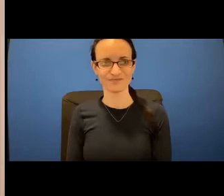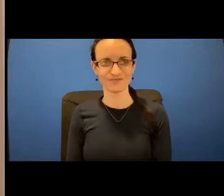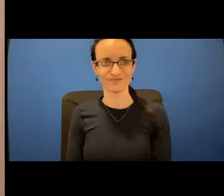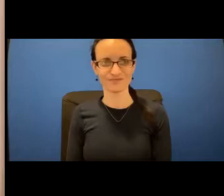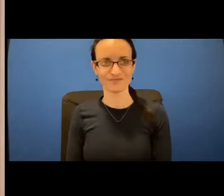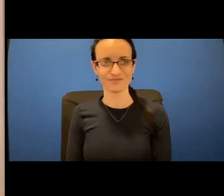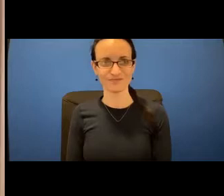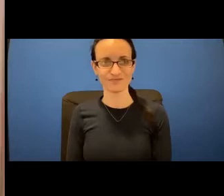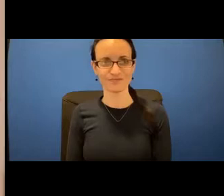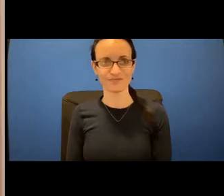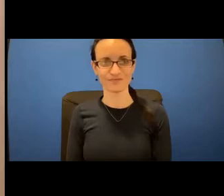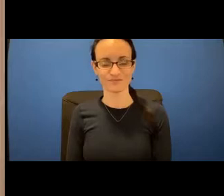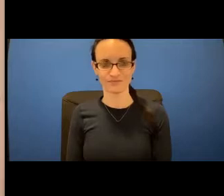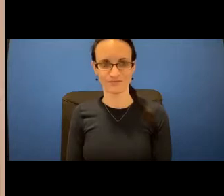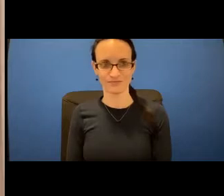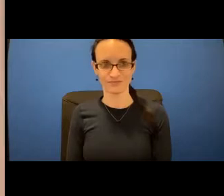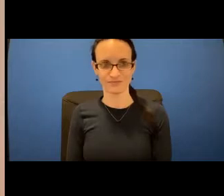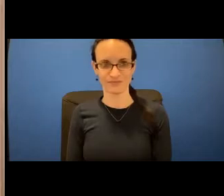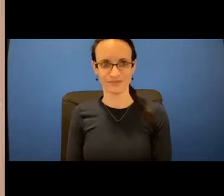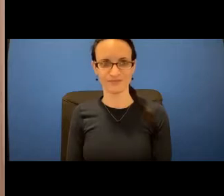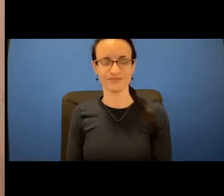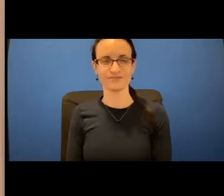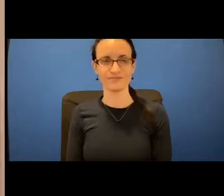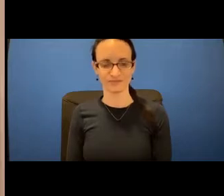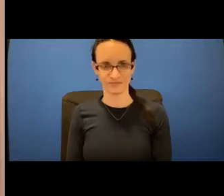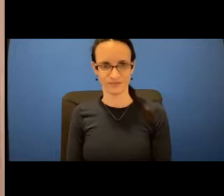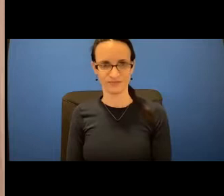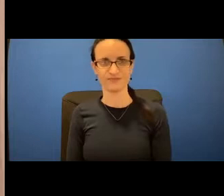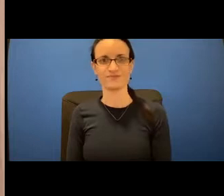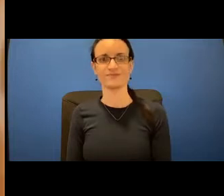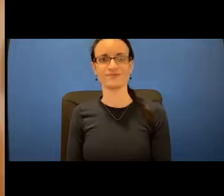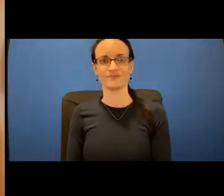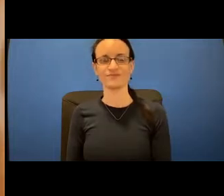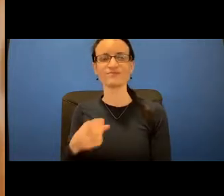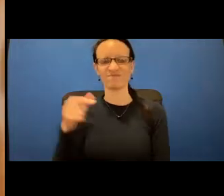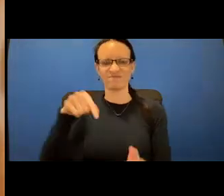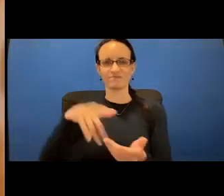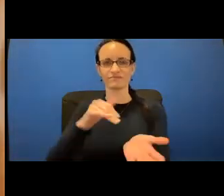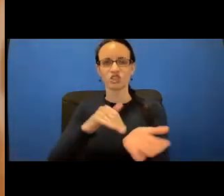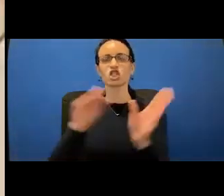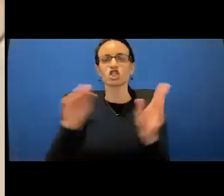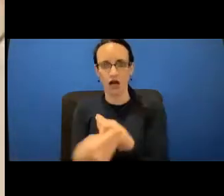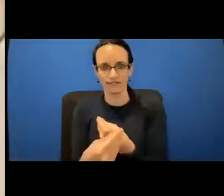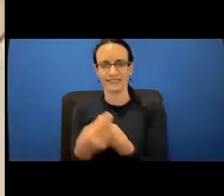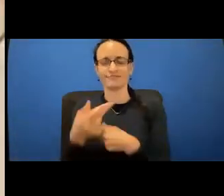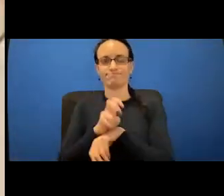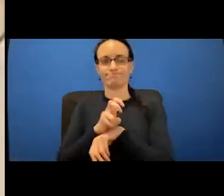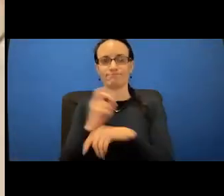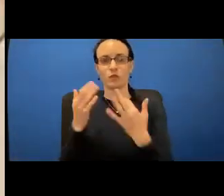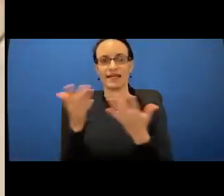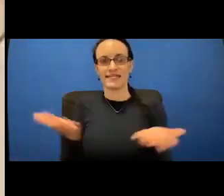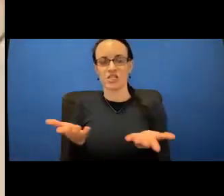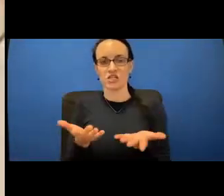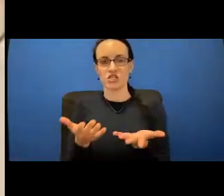This is a doctor's office. You find yourself waiting here. Your clothes are folded. You feel weird wearing this